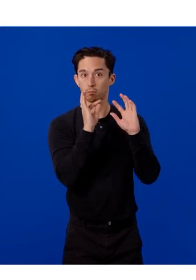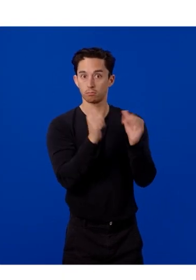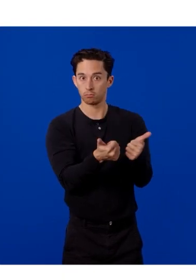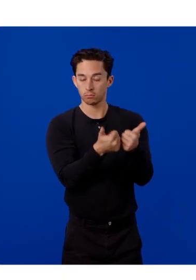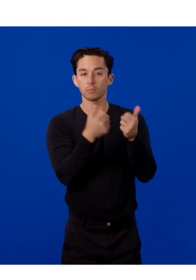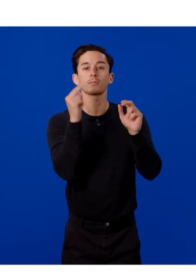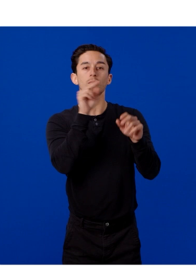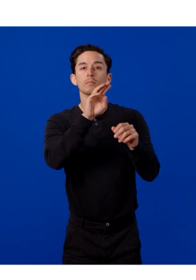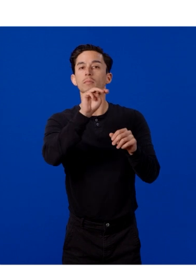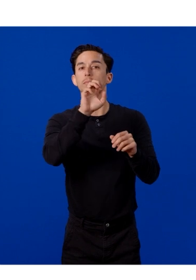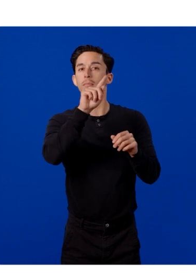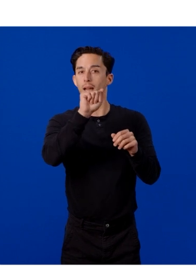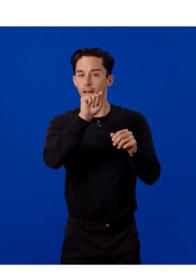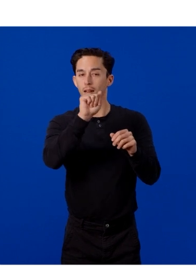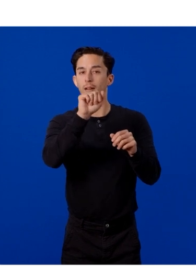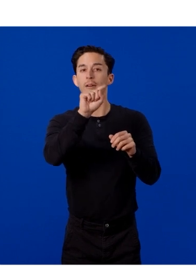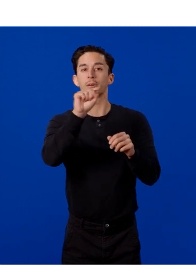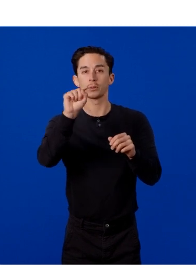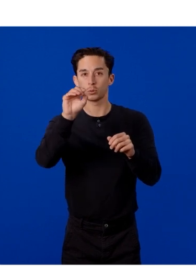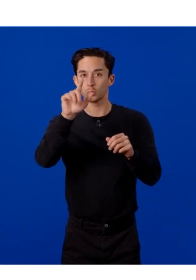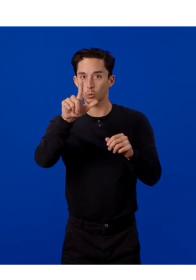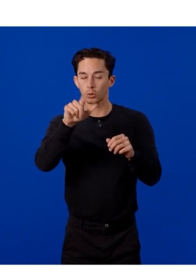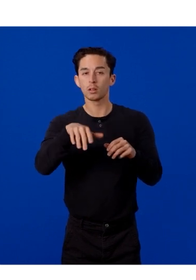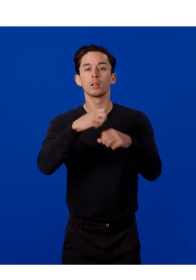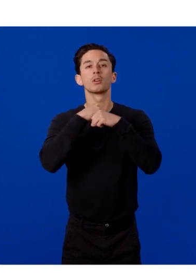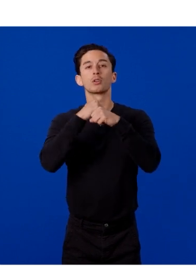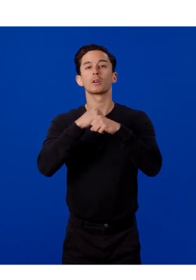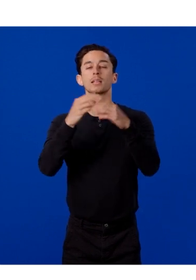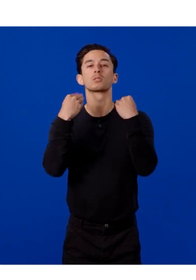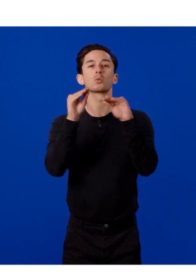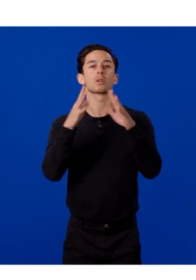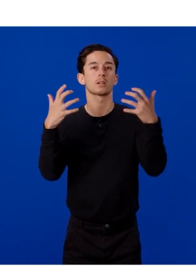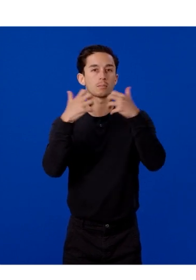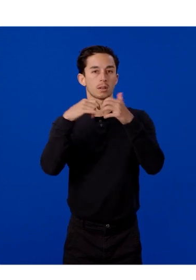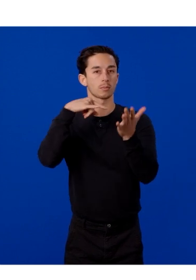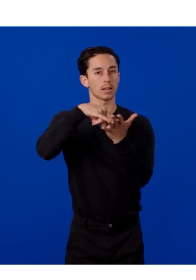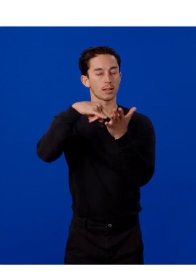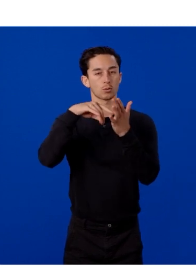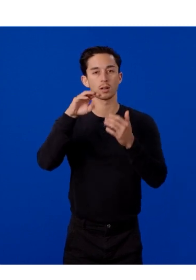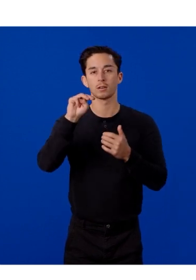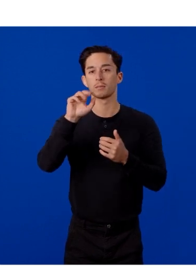Meta, then Tools, and then Create Store-Compatible Android Manifest.